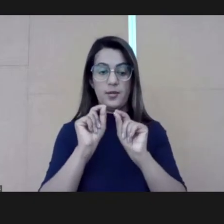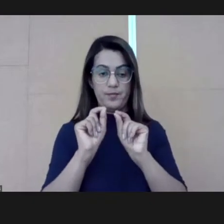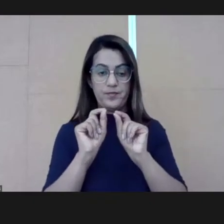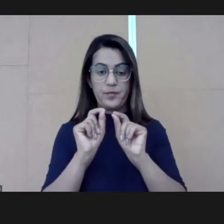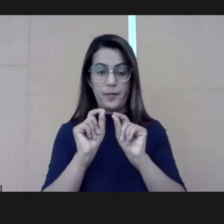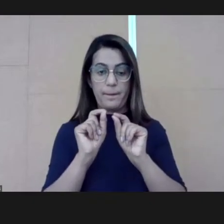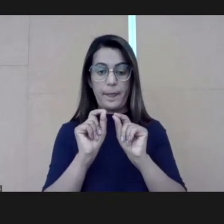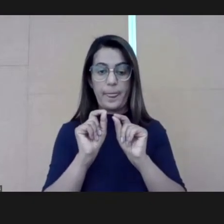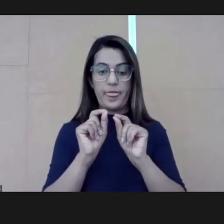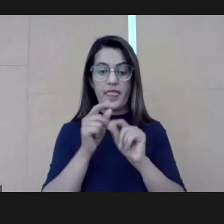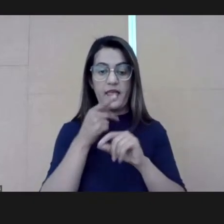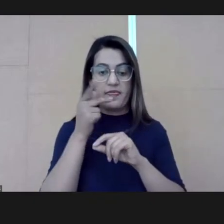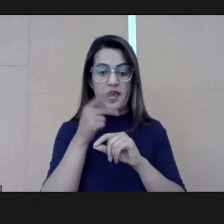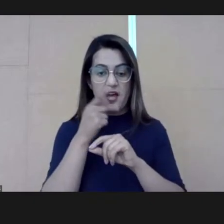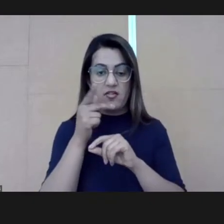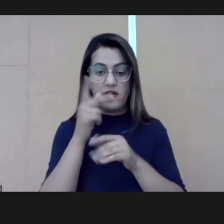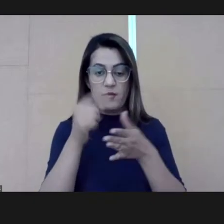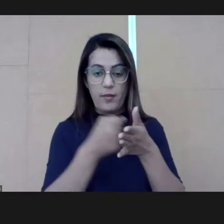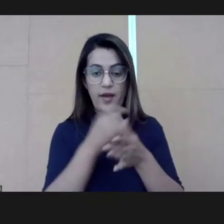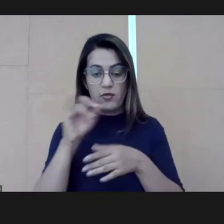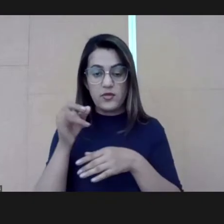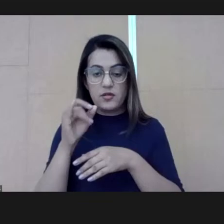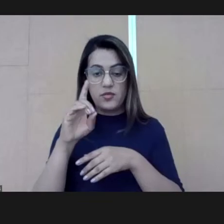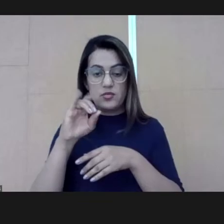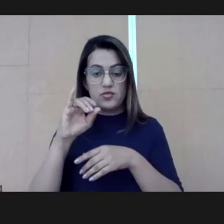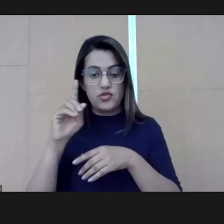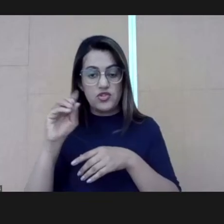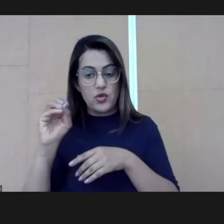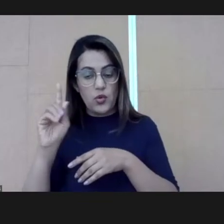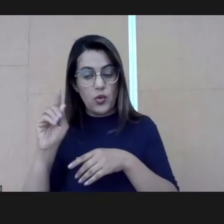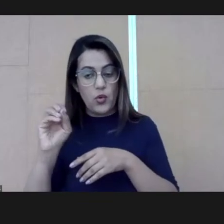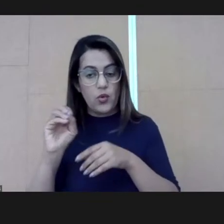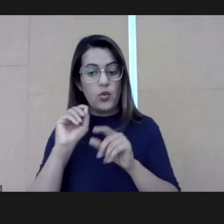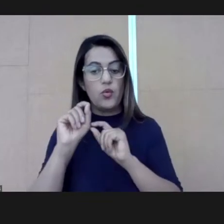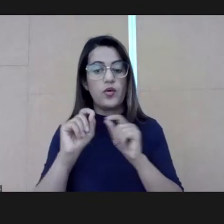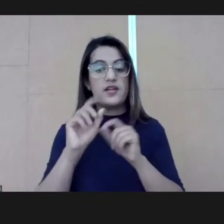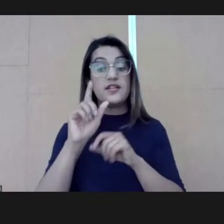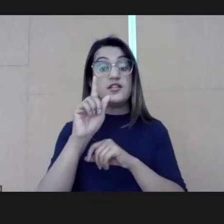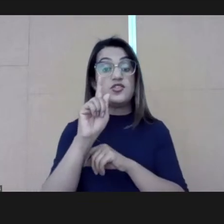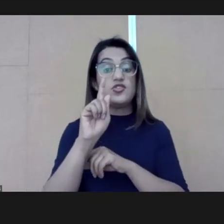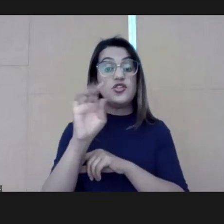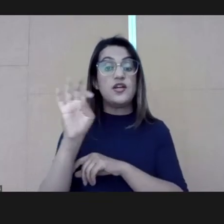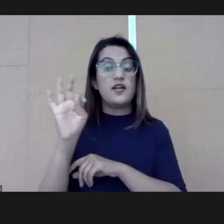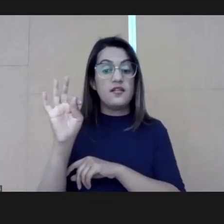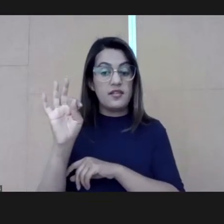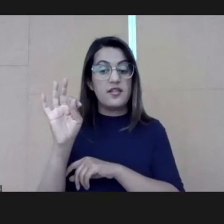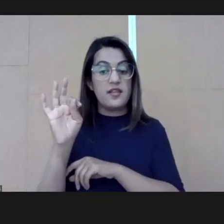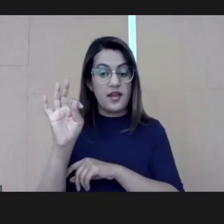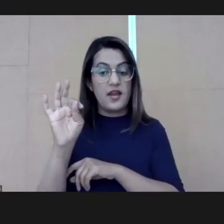just also talking about what was asked to Diogo,